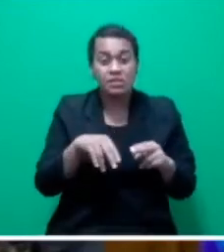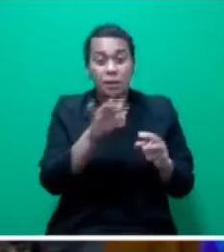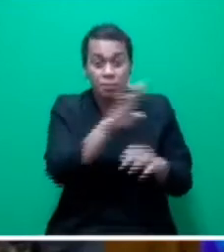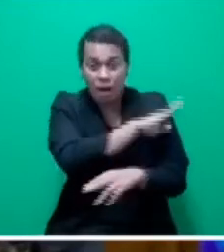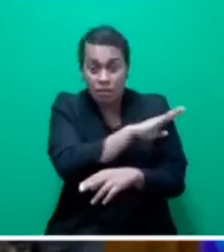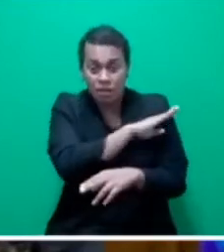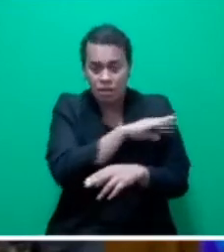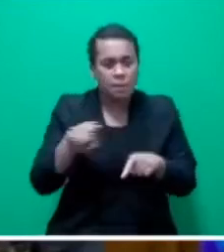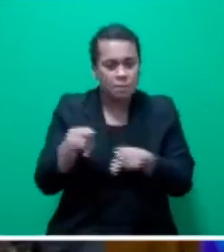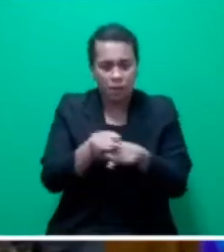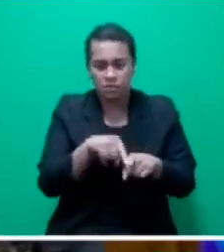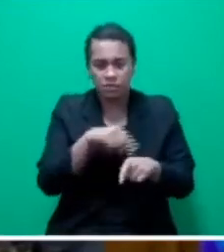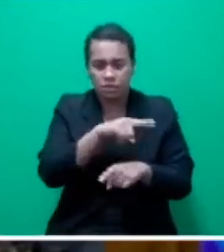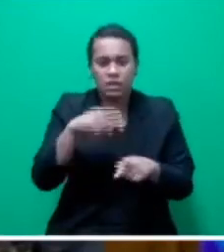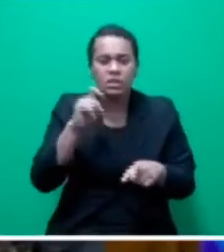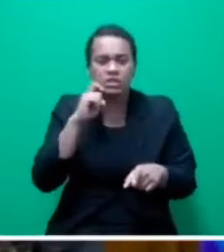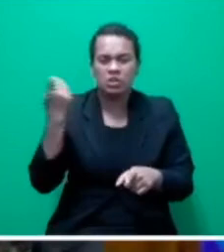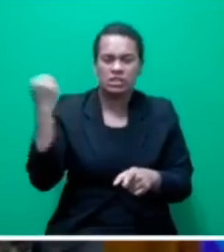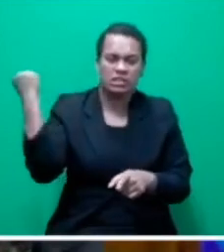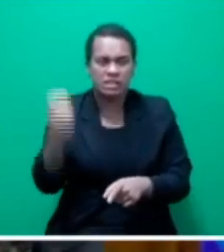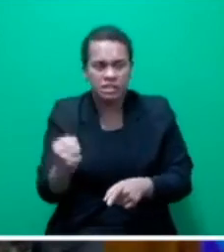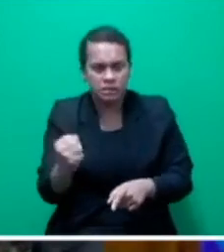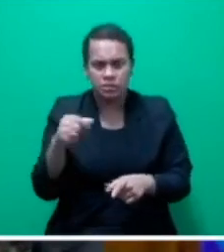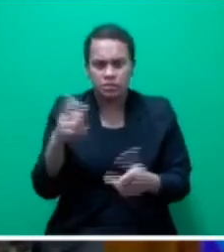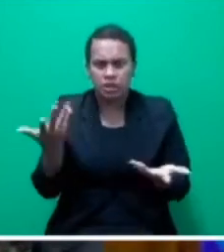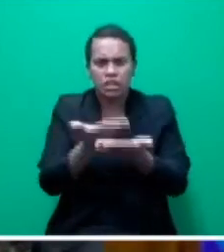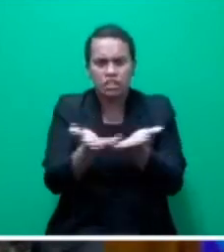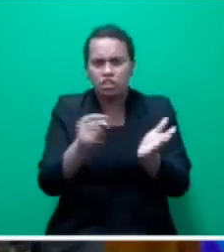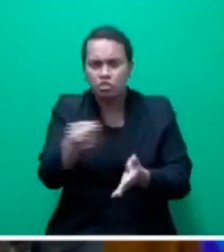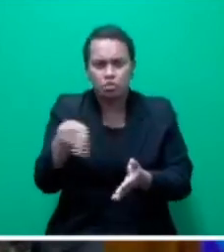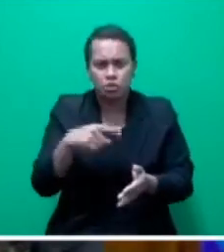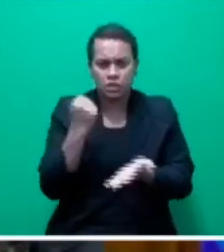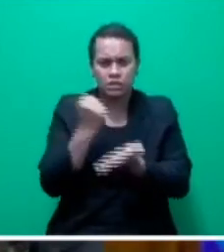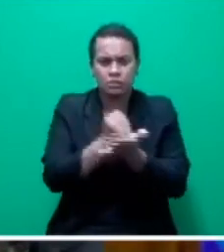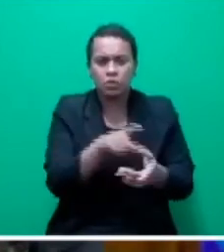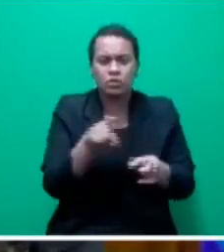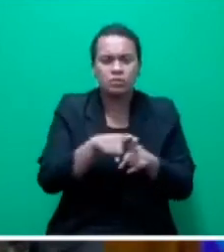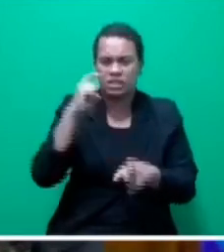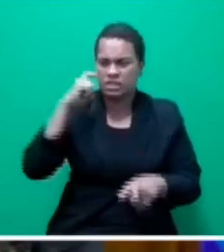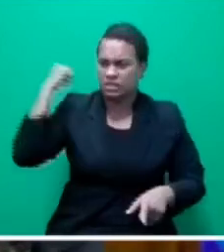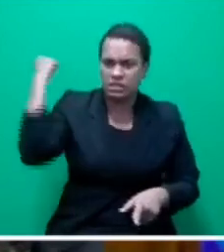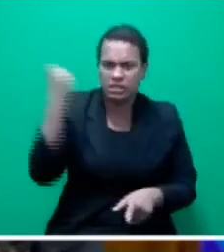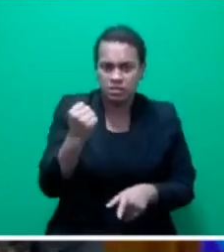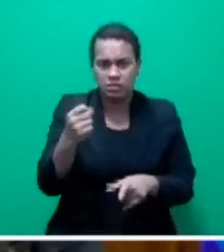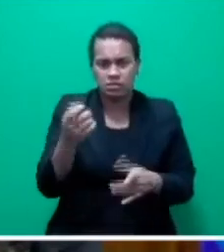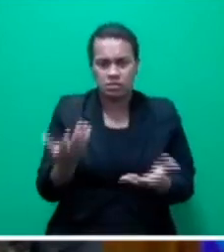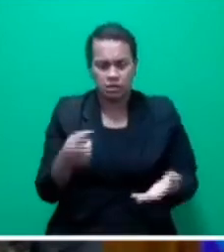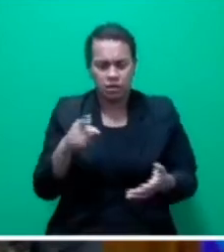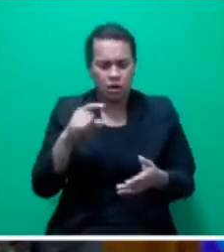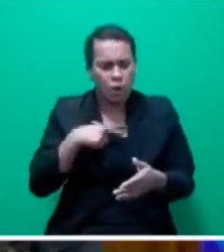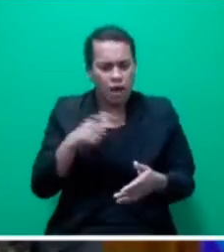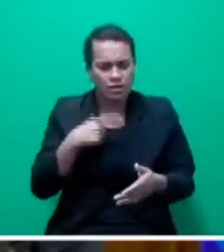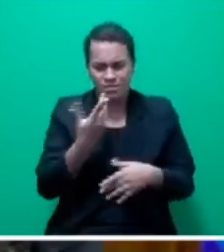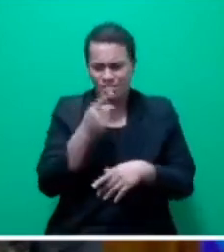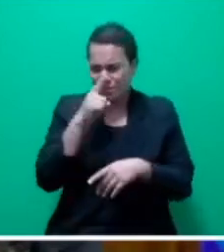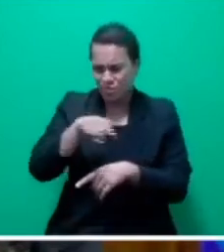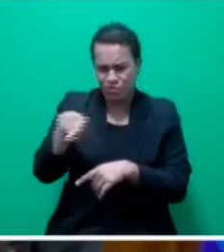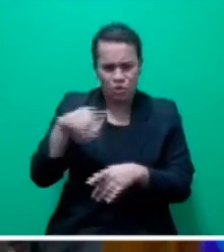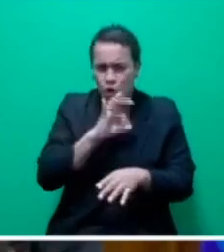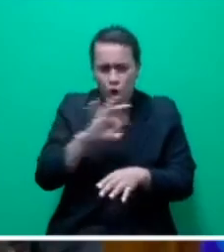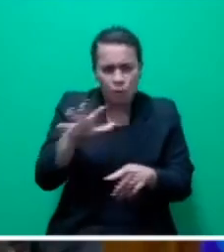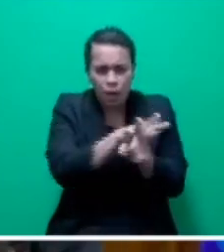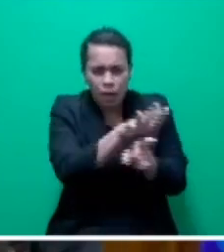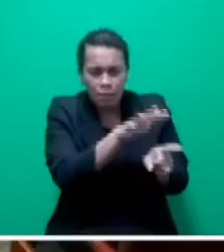putting a dagger to their necks. Therefore, Mr. Speaker, I suggest that people who live in glass houses do not throw stones at others. Thank you.